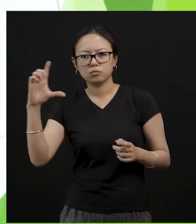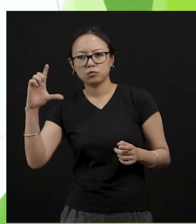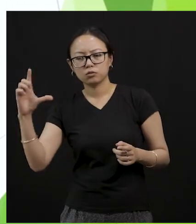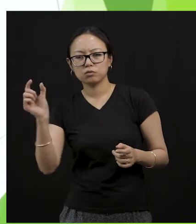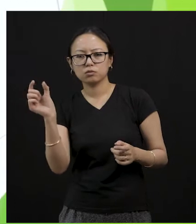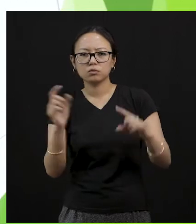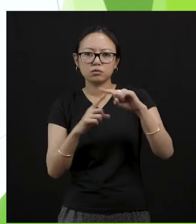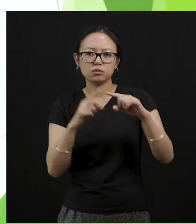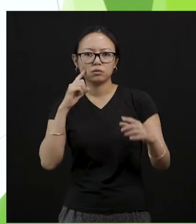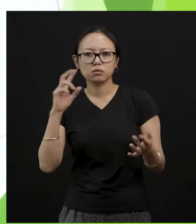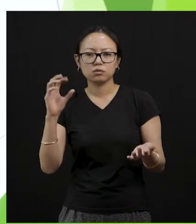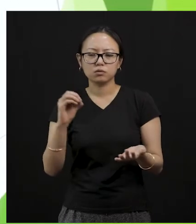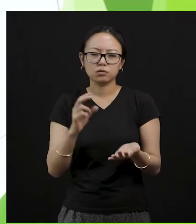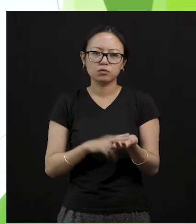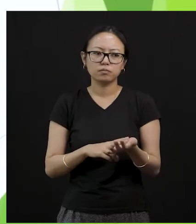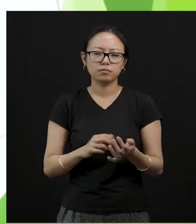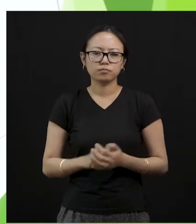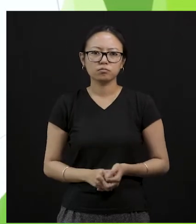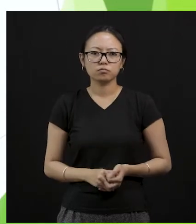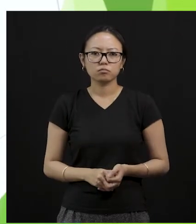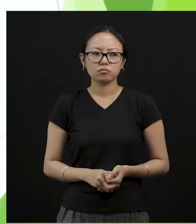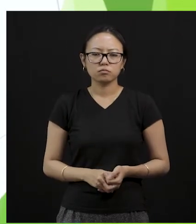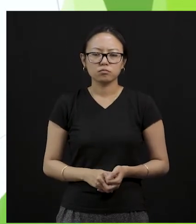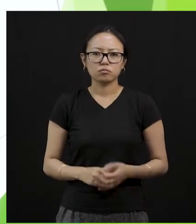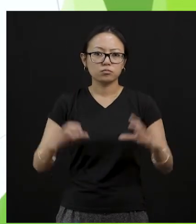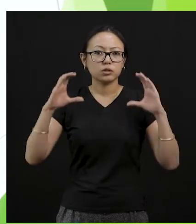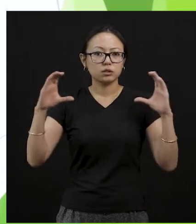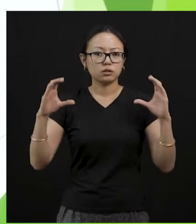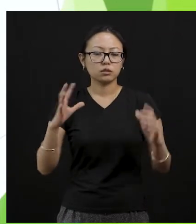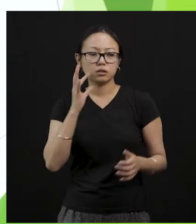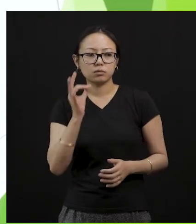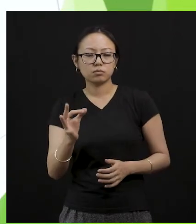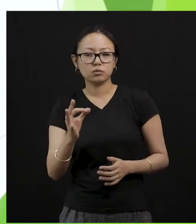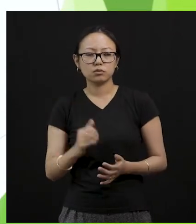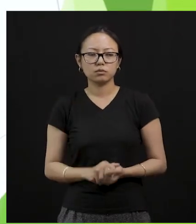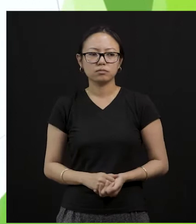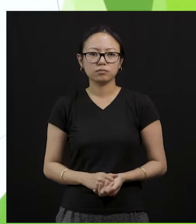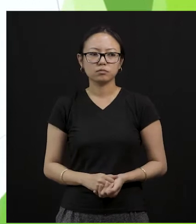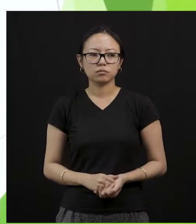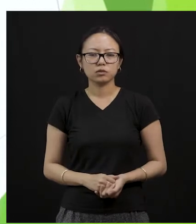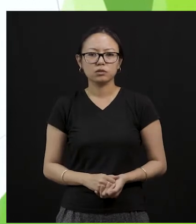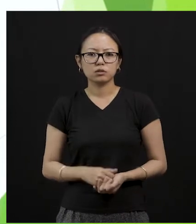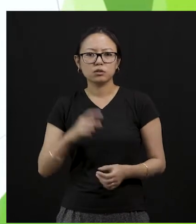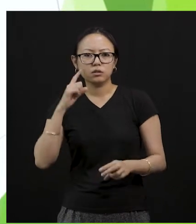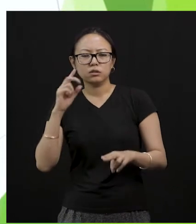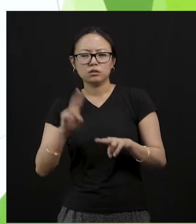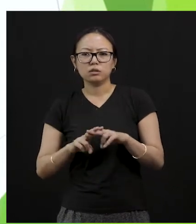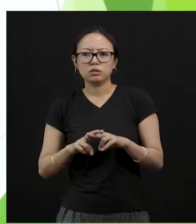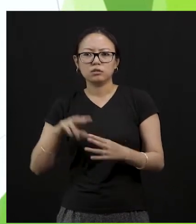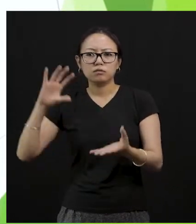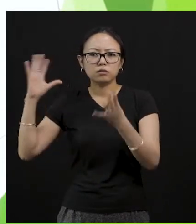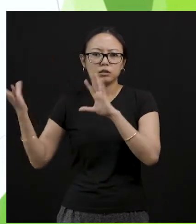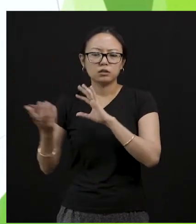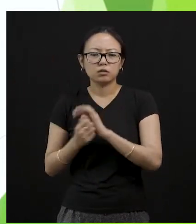happen my dear students. have to be very careful. Another terrible thing that is gonna happen is our earth is